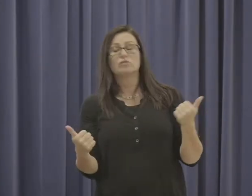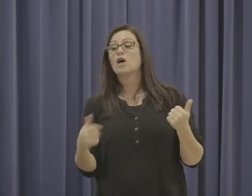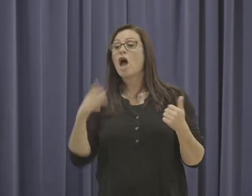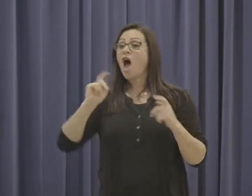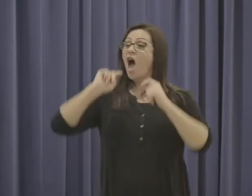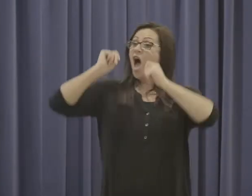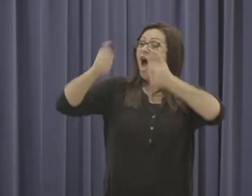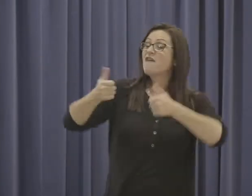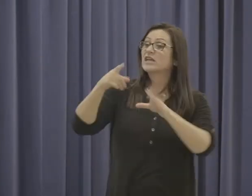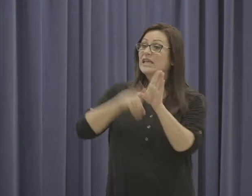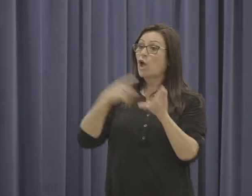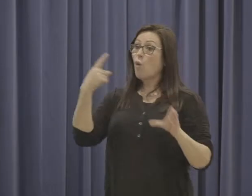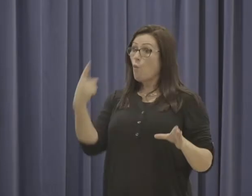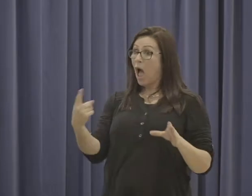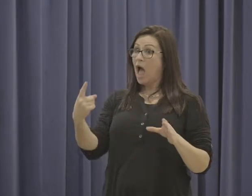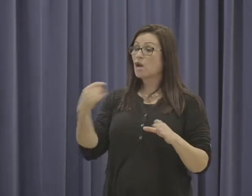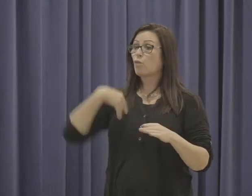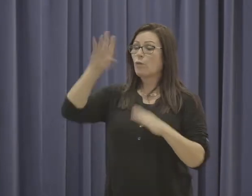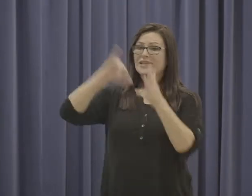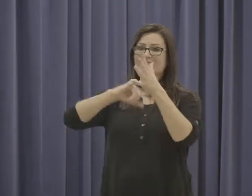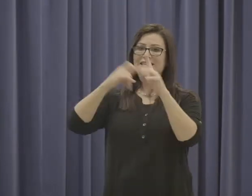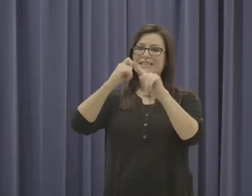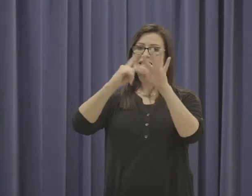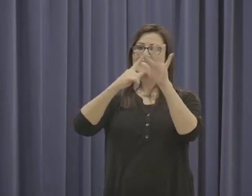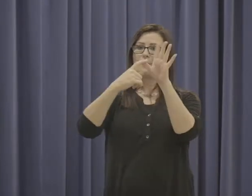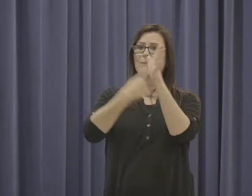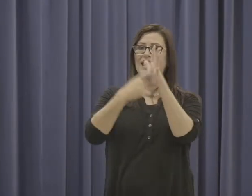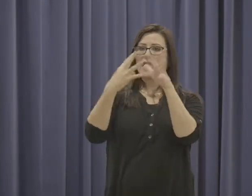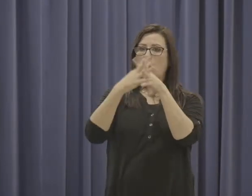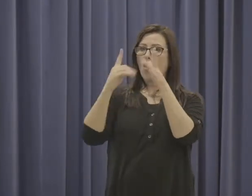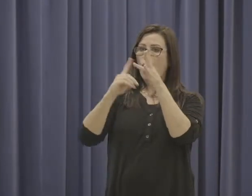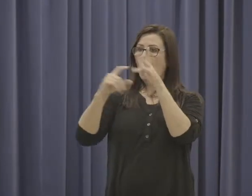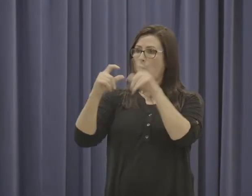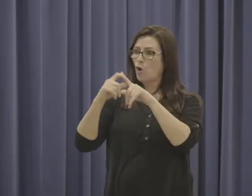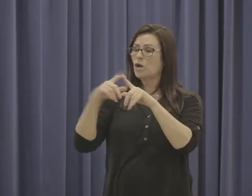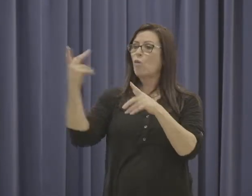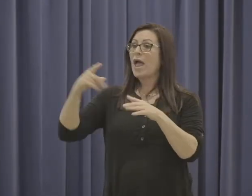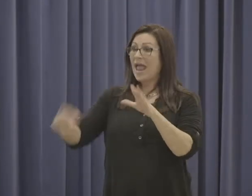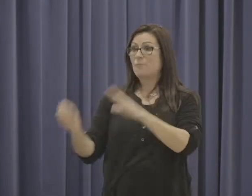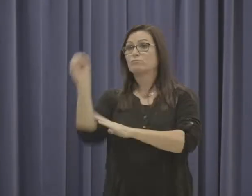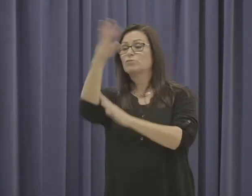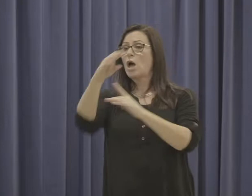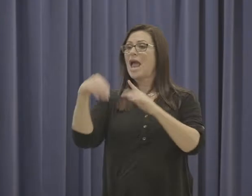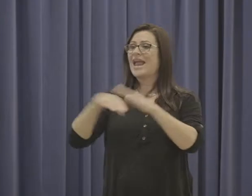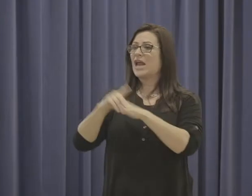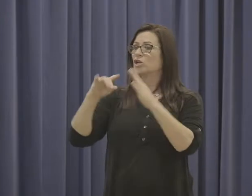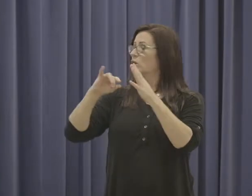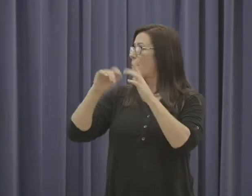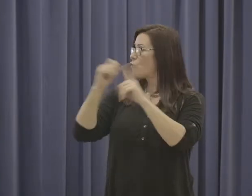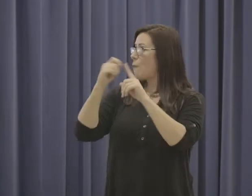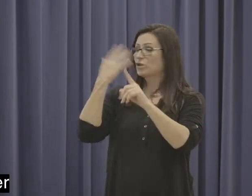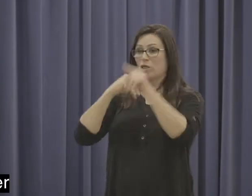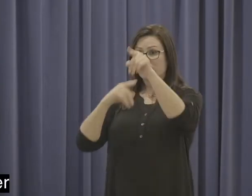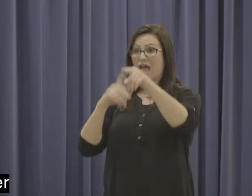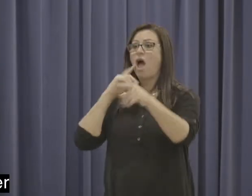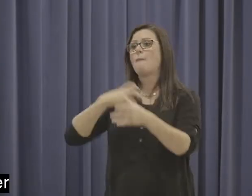Eventually when Mako was in year one we moved to Spearwood where Mako went to Newton Primary. Here he had a lot more help and support.